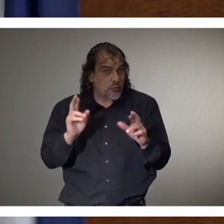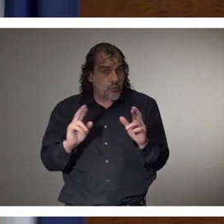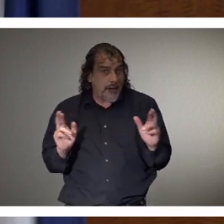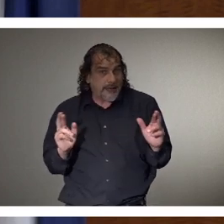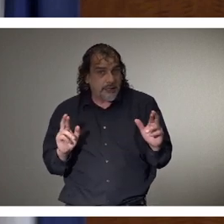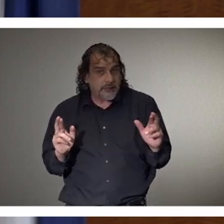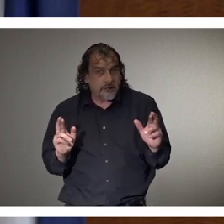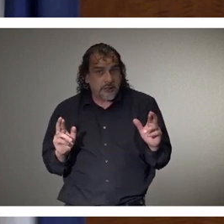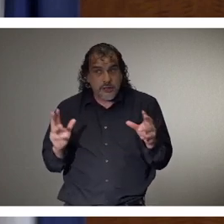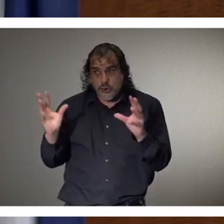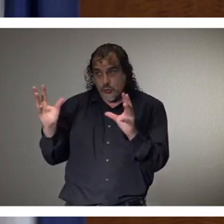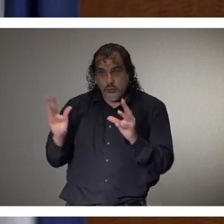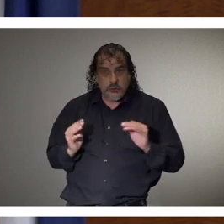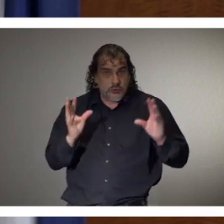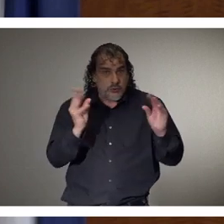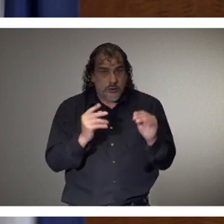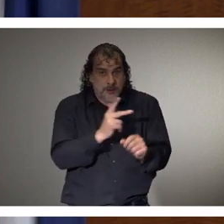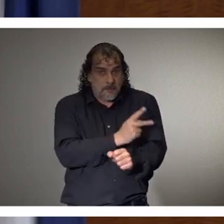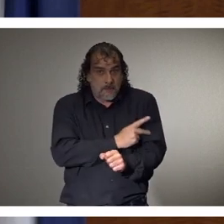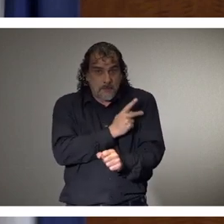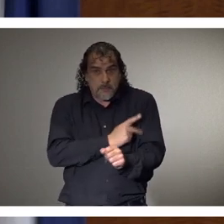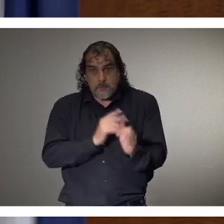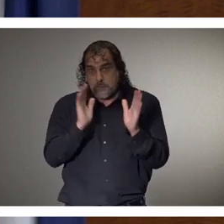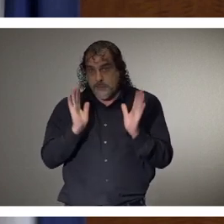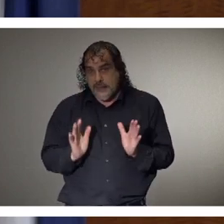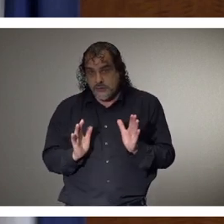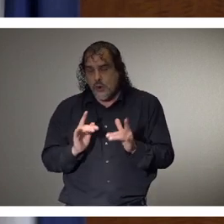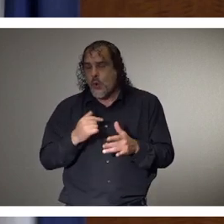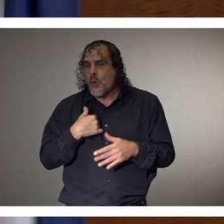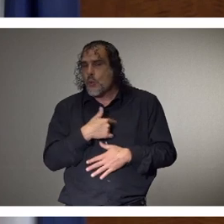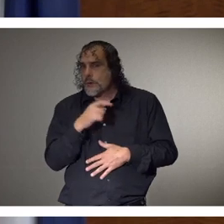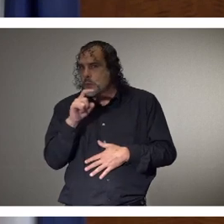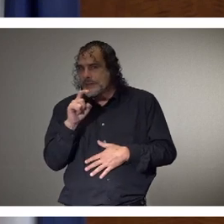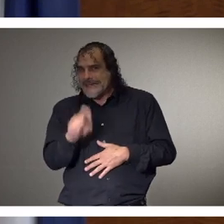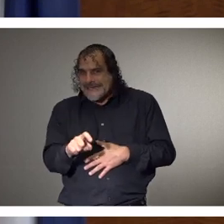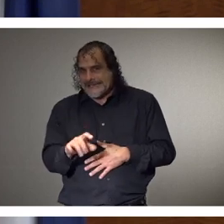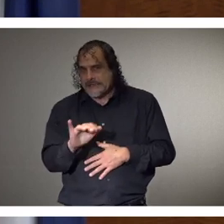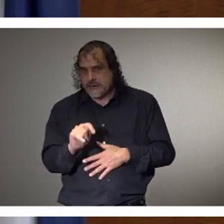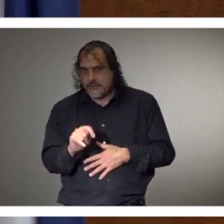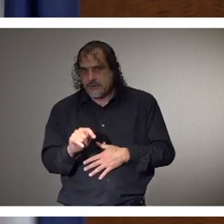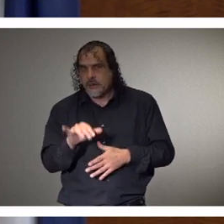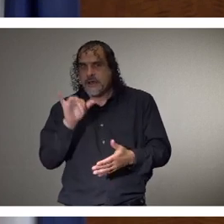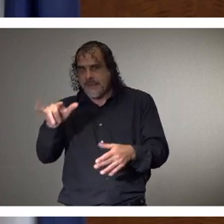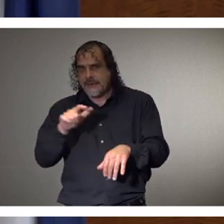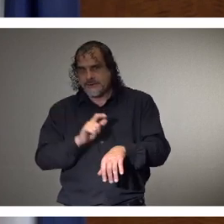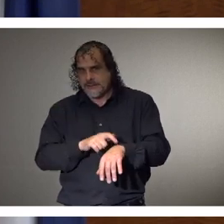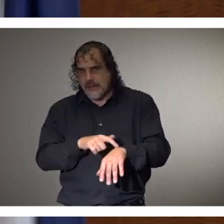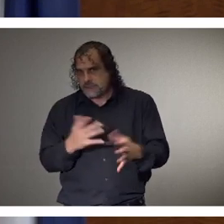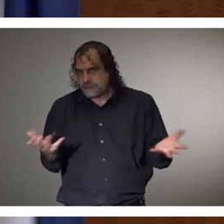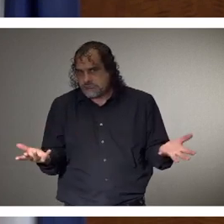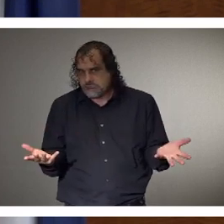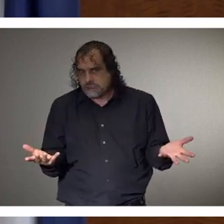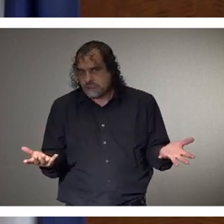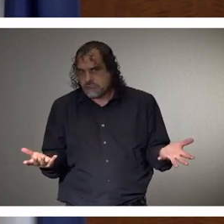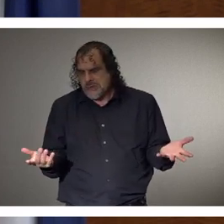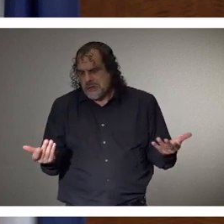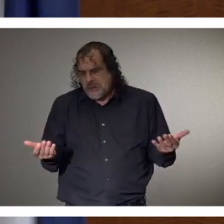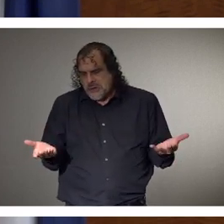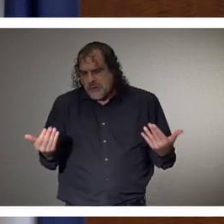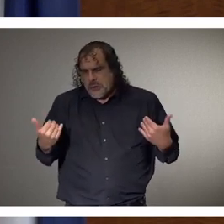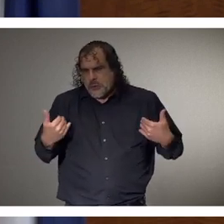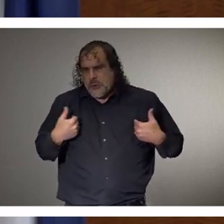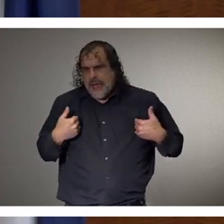able to take patients whenever they are needed. That is the time frame. We have teams